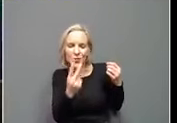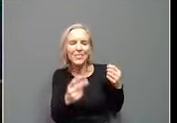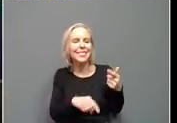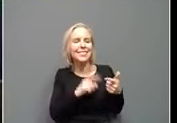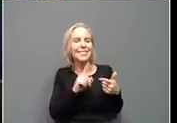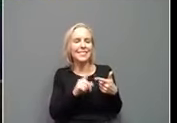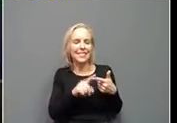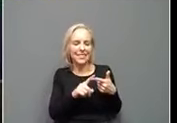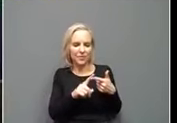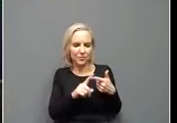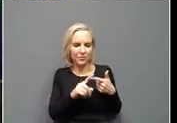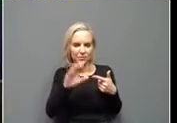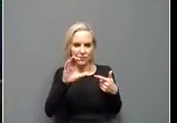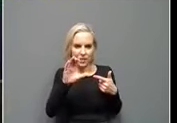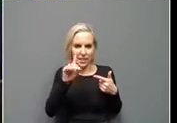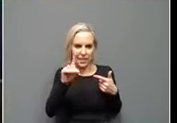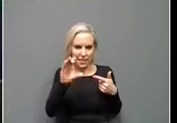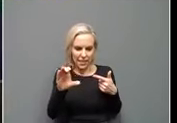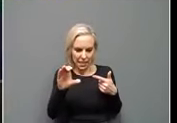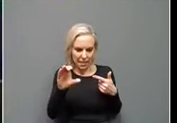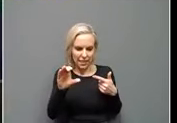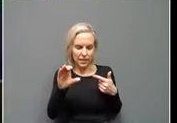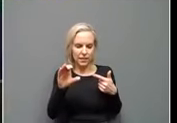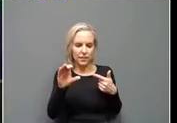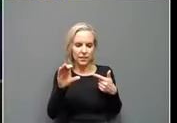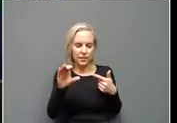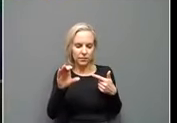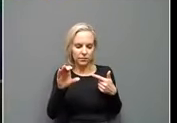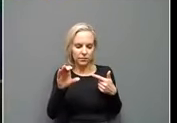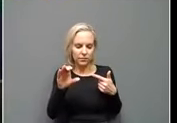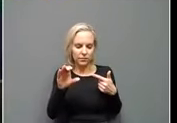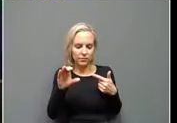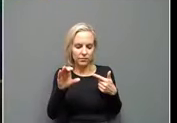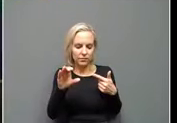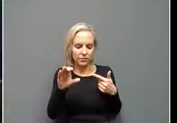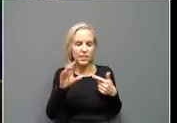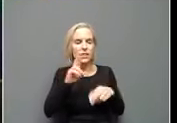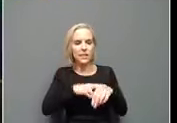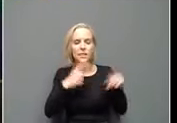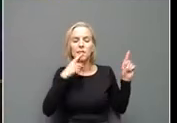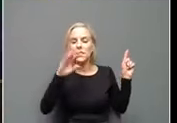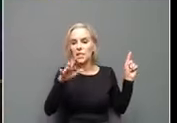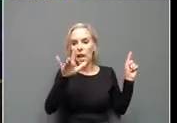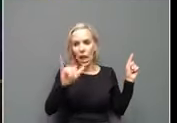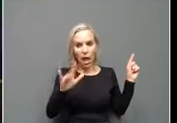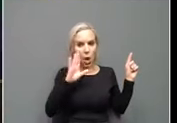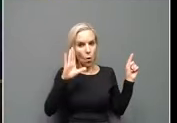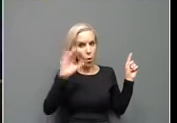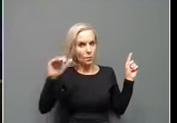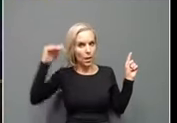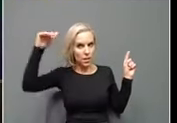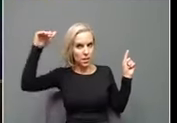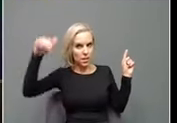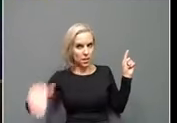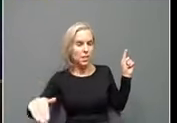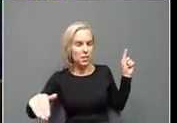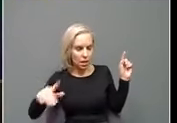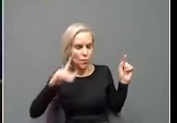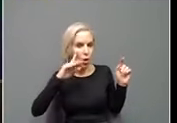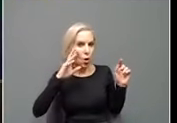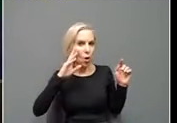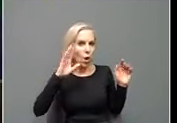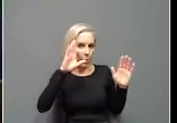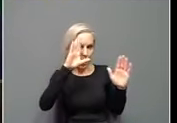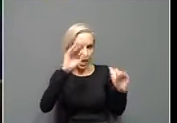the, the CDC, um, um, of course said in July, they're expecting that decline, but they're also expecting an early